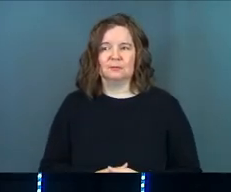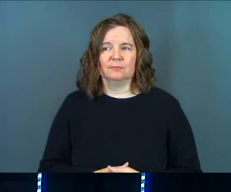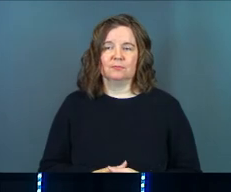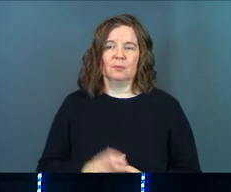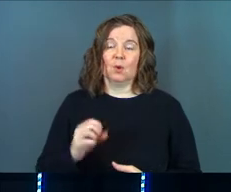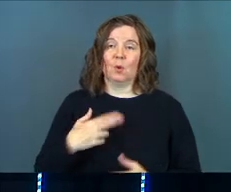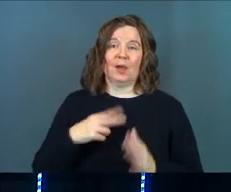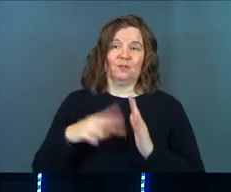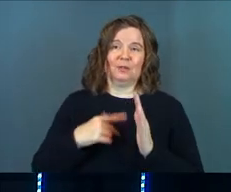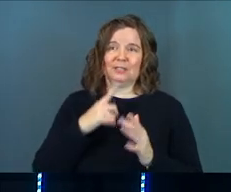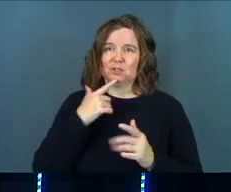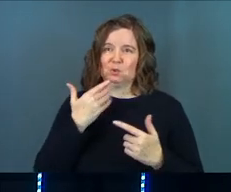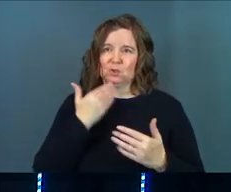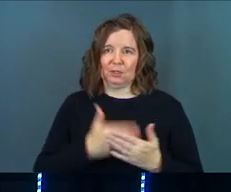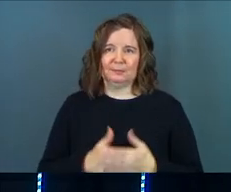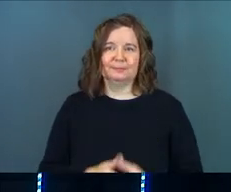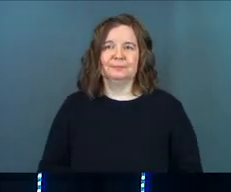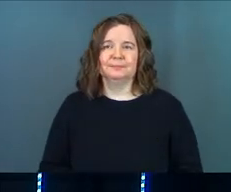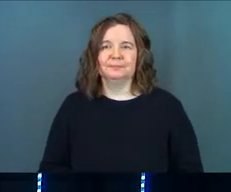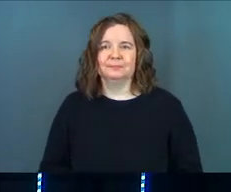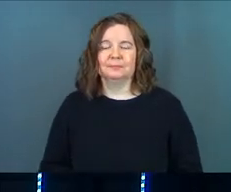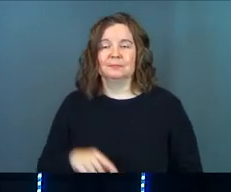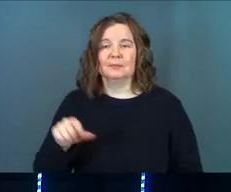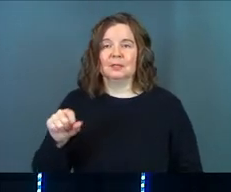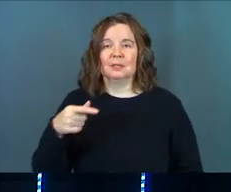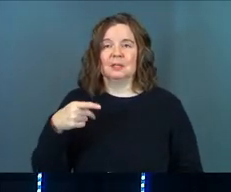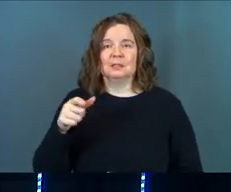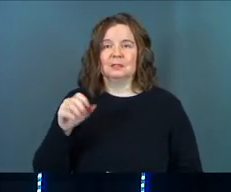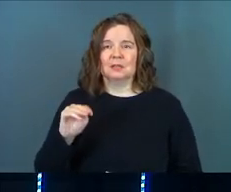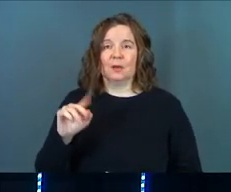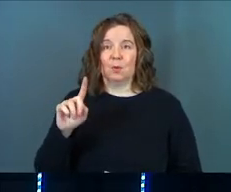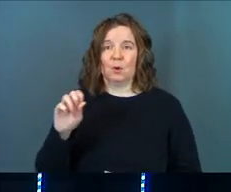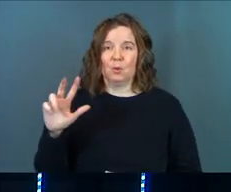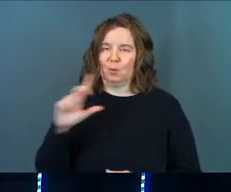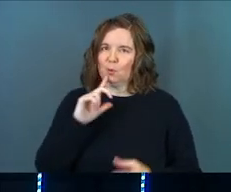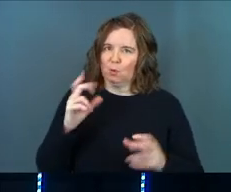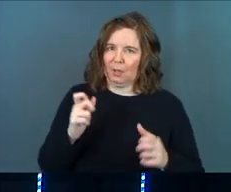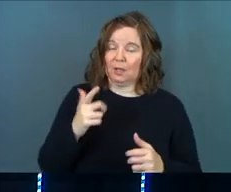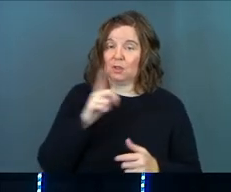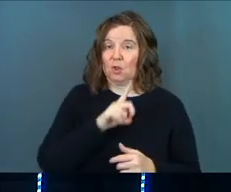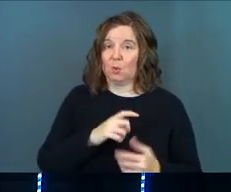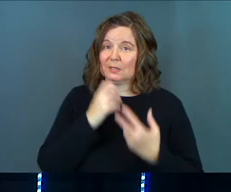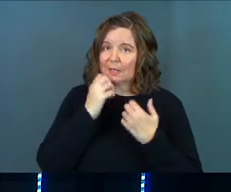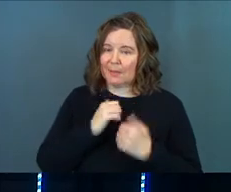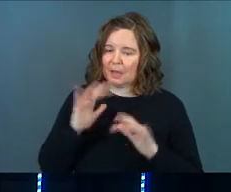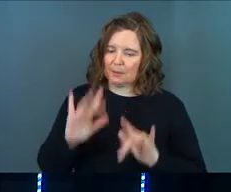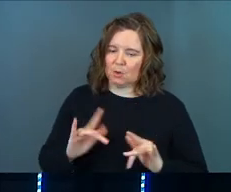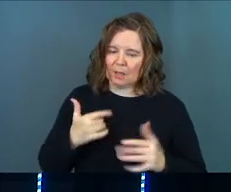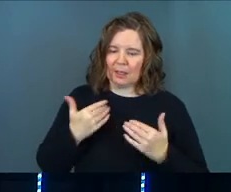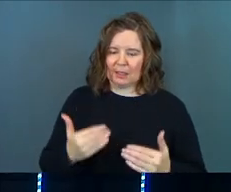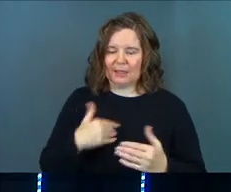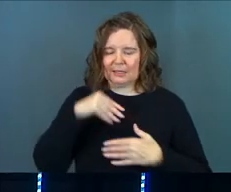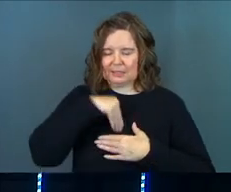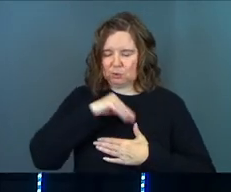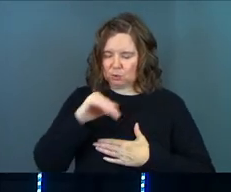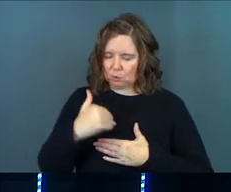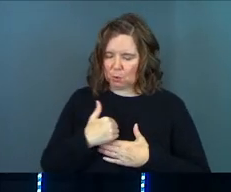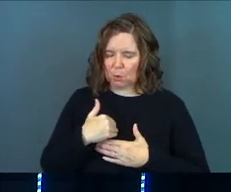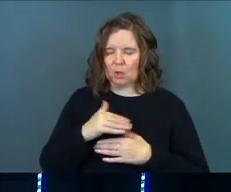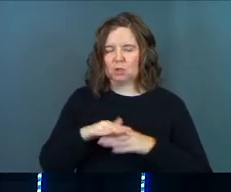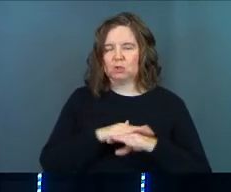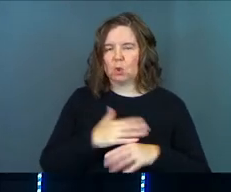Oh, I got to read this because it's too good. Psalm 103, real quick. The Lord is compassionate and merciful. Let this into your soul.